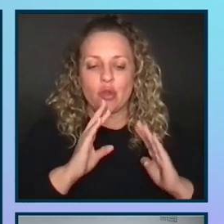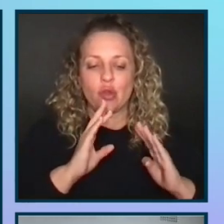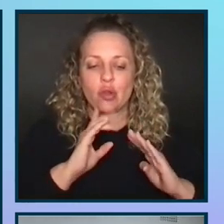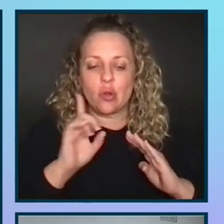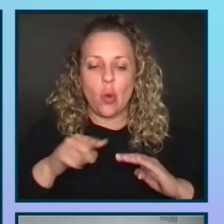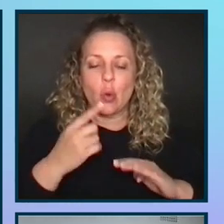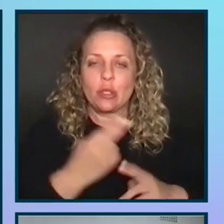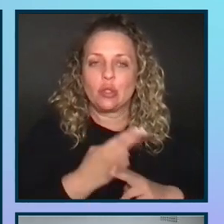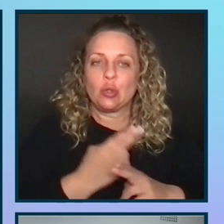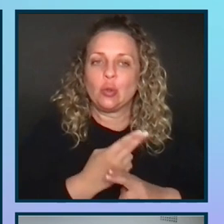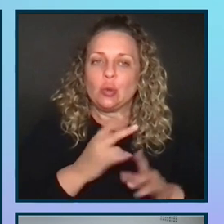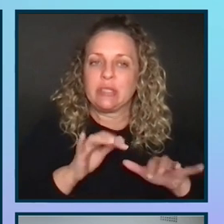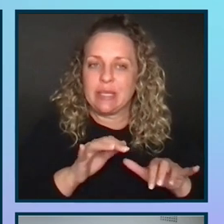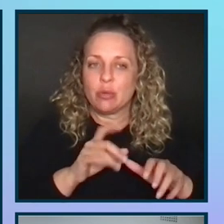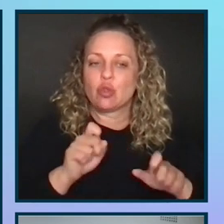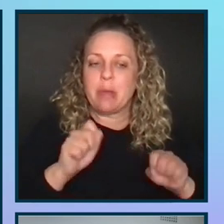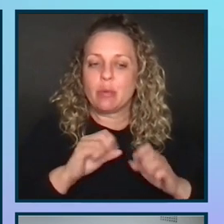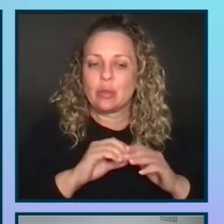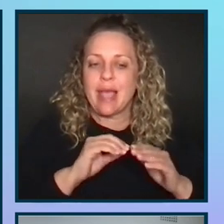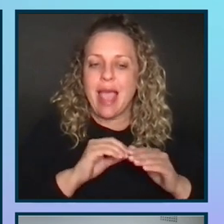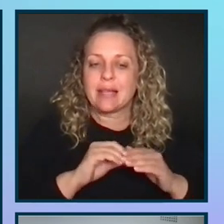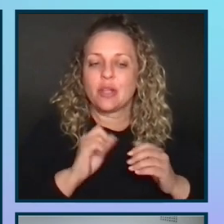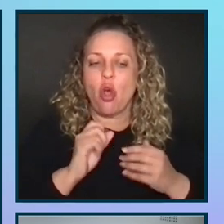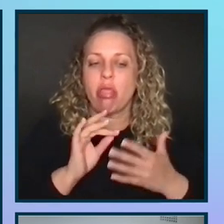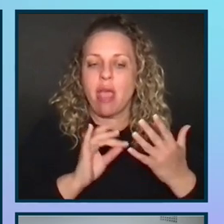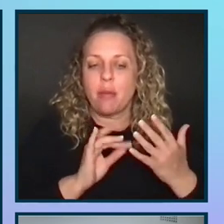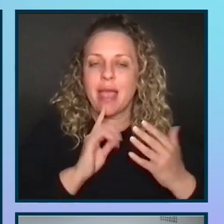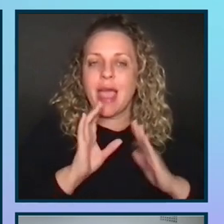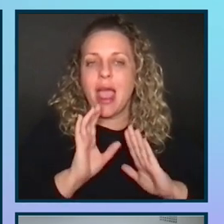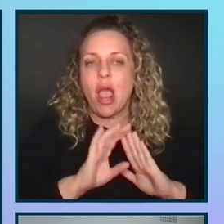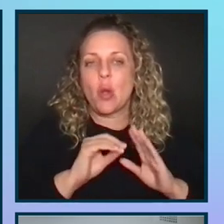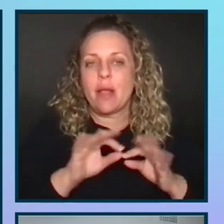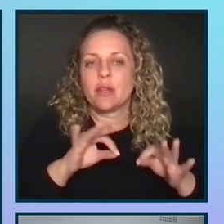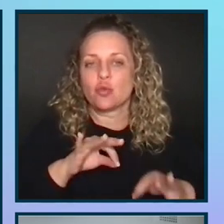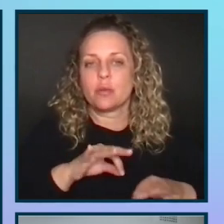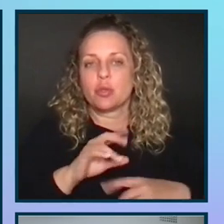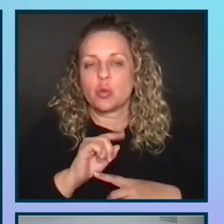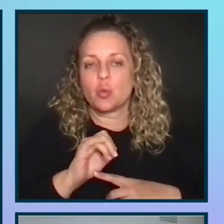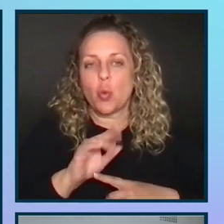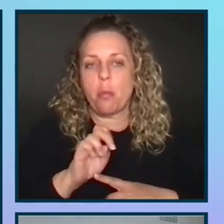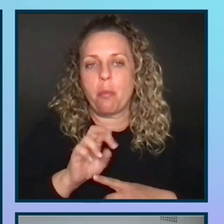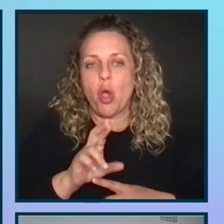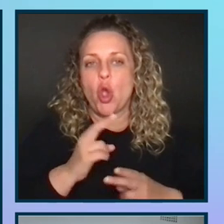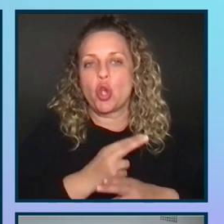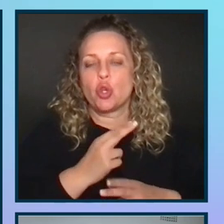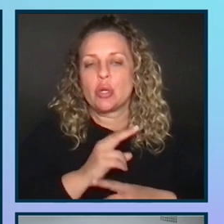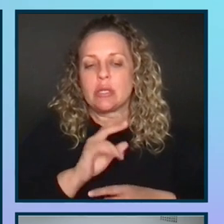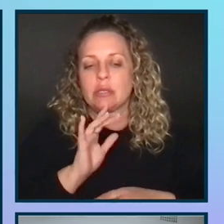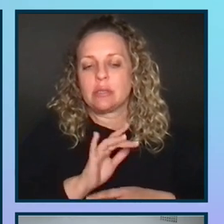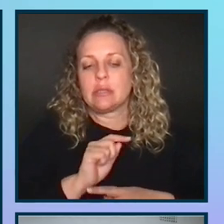user should be able to access all of the options and icons within the description toolbar using the tab